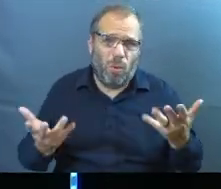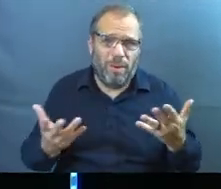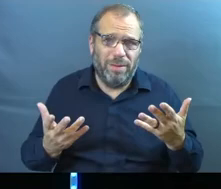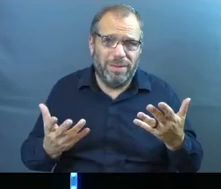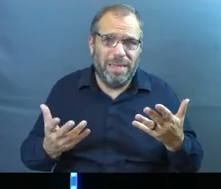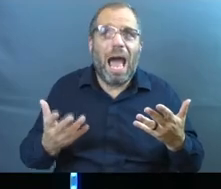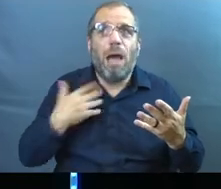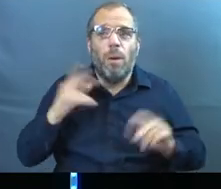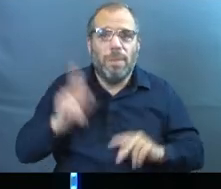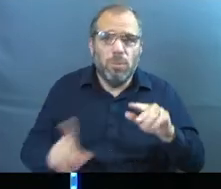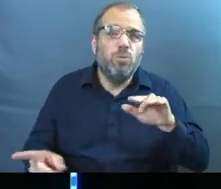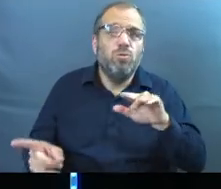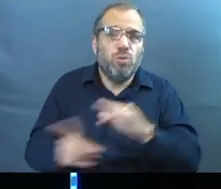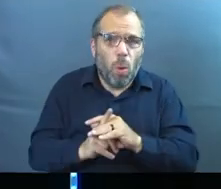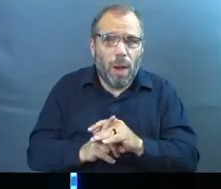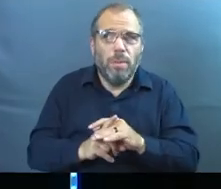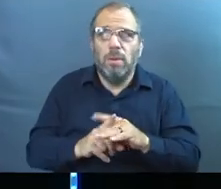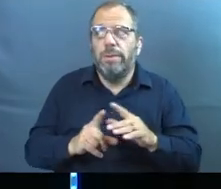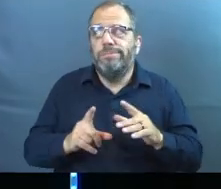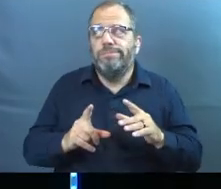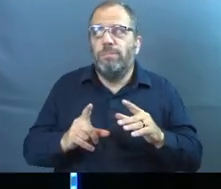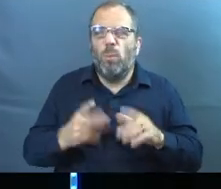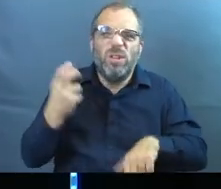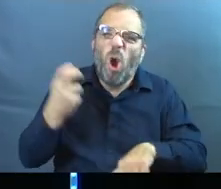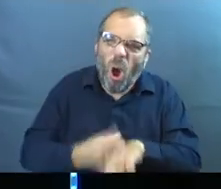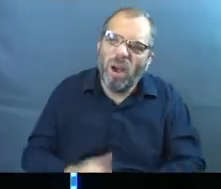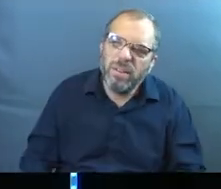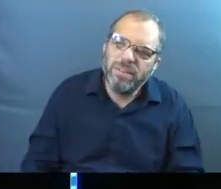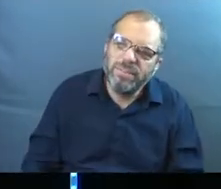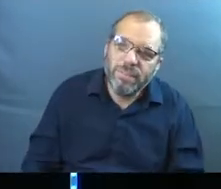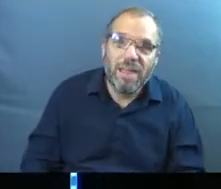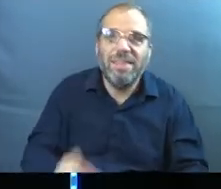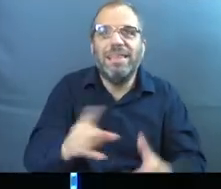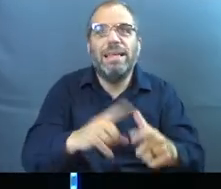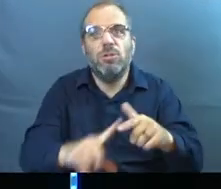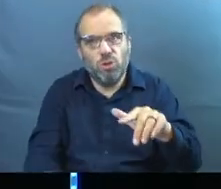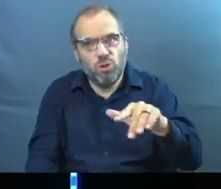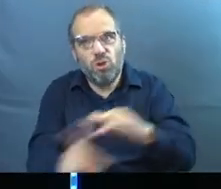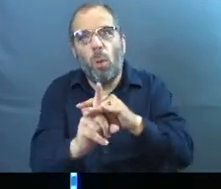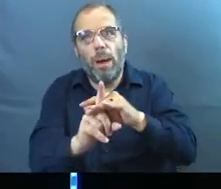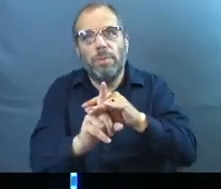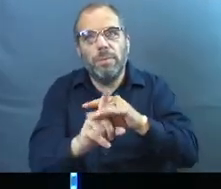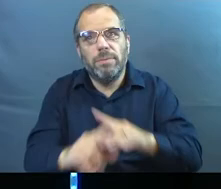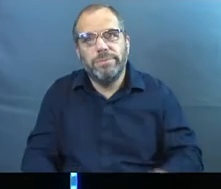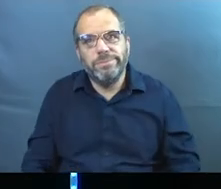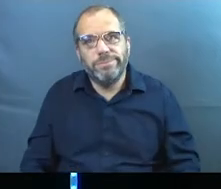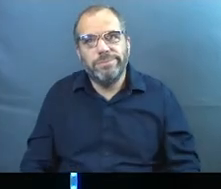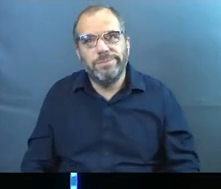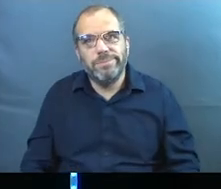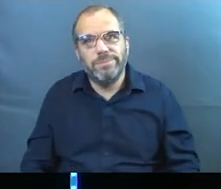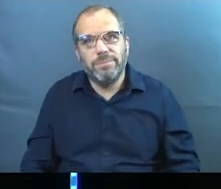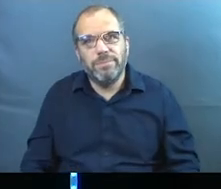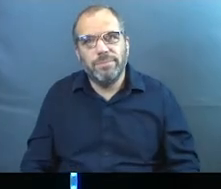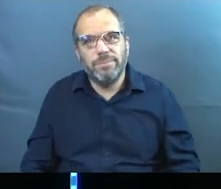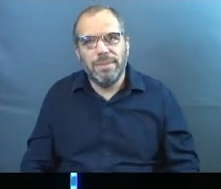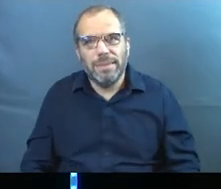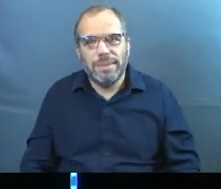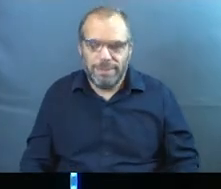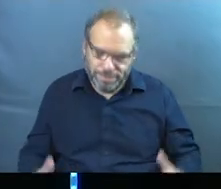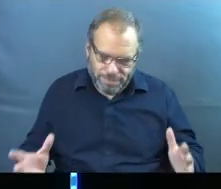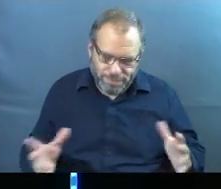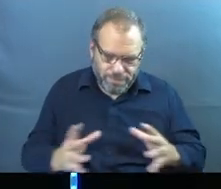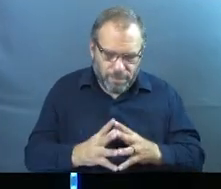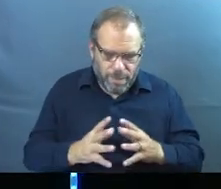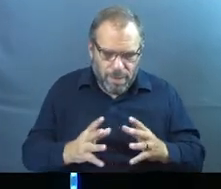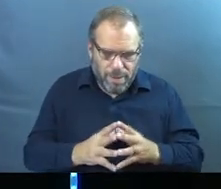I want people who show up when things are very, very hard. Then show up when things get very, very hard. Again, I don't mean that